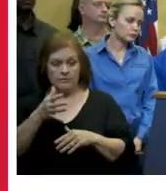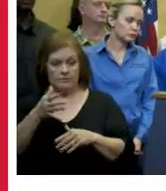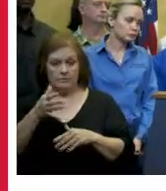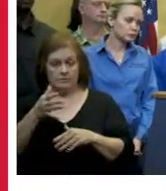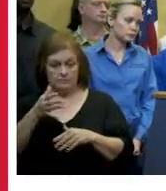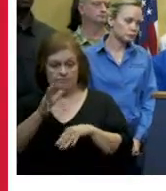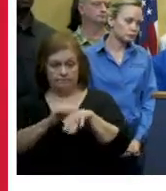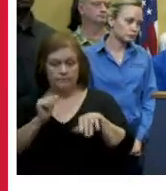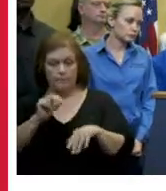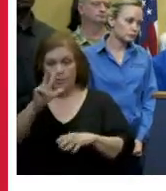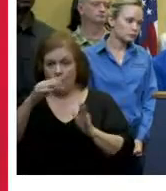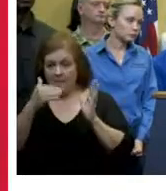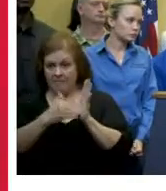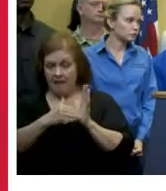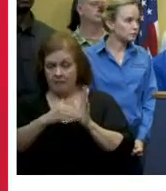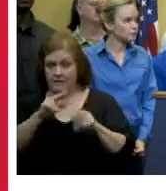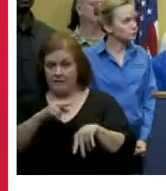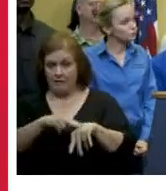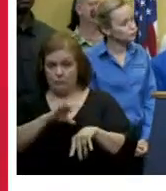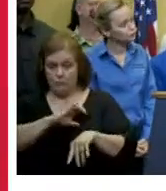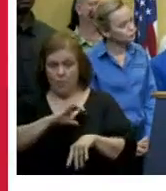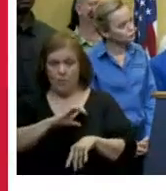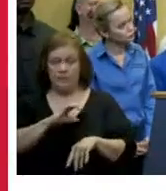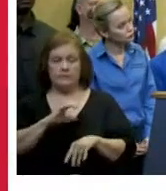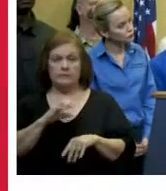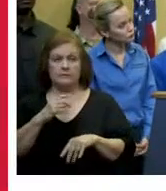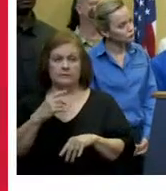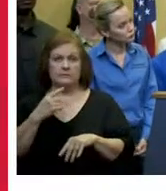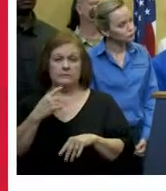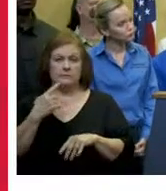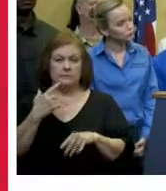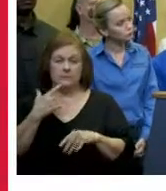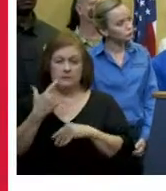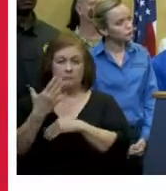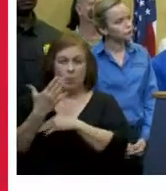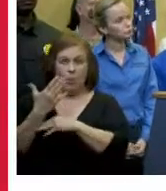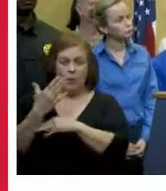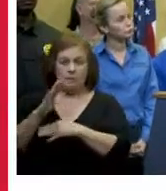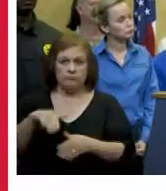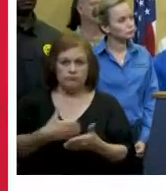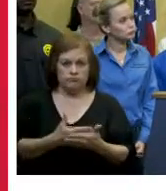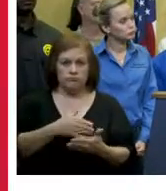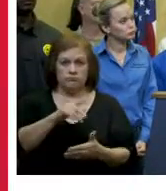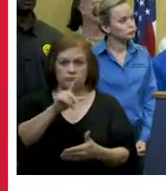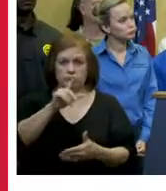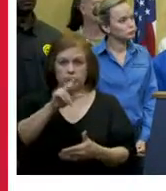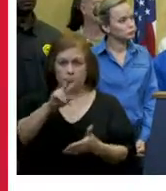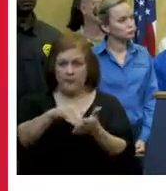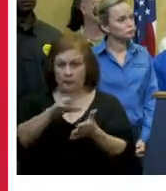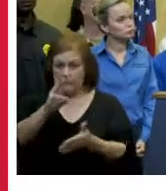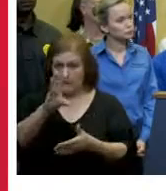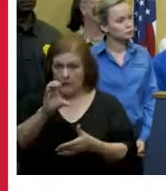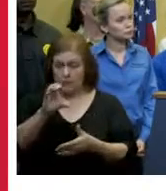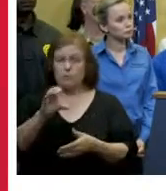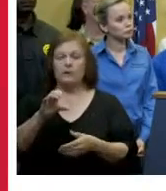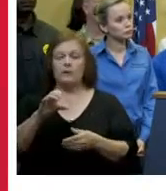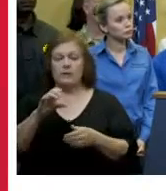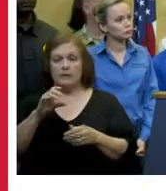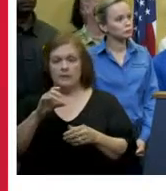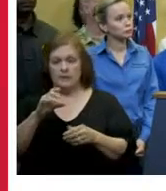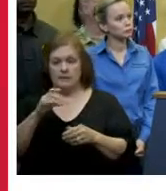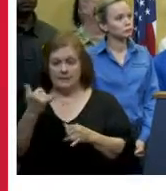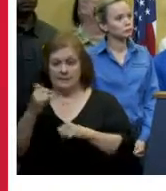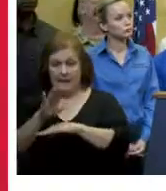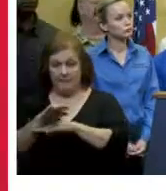guardsmen um i could tell you this morning we went up to like 26 a little bit over 2600 national guard men and we didn't get the 3000 uh